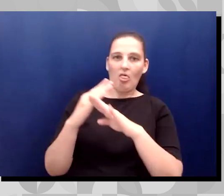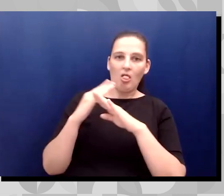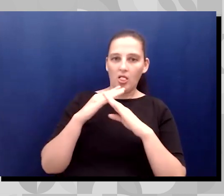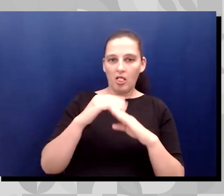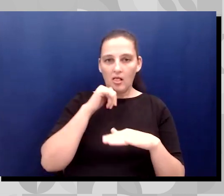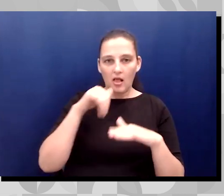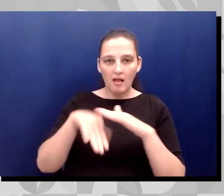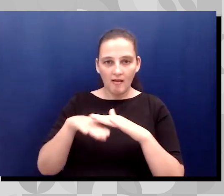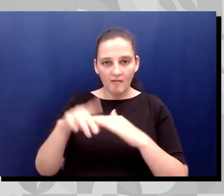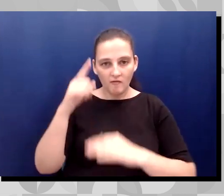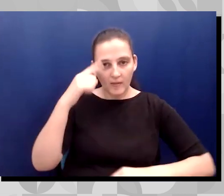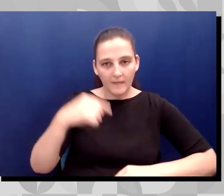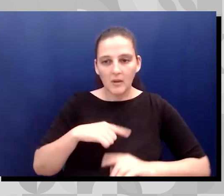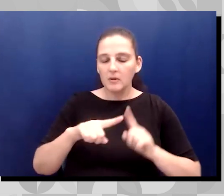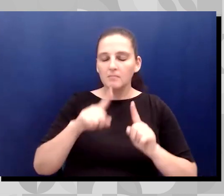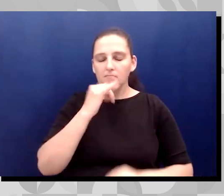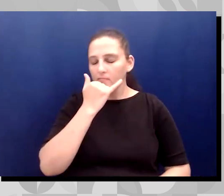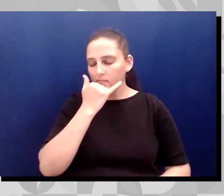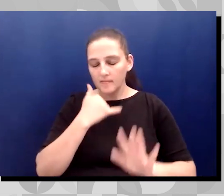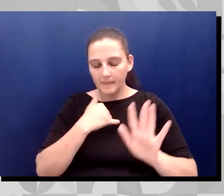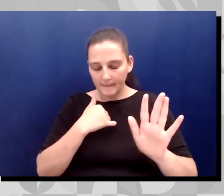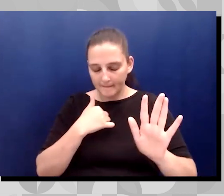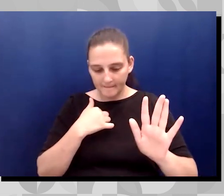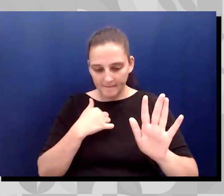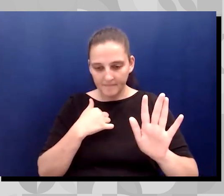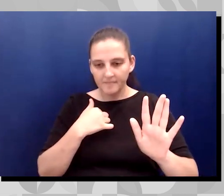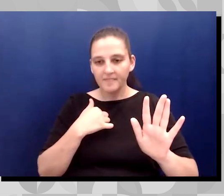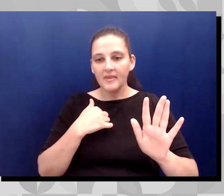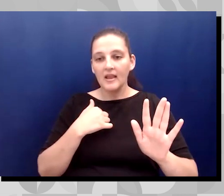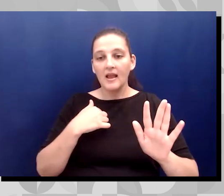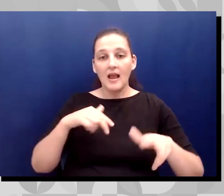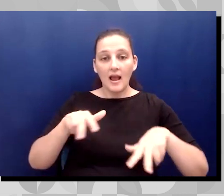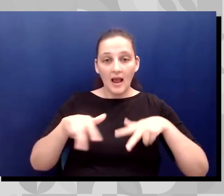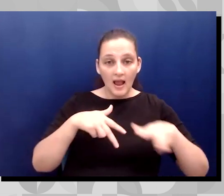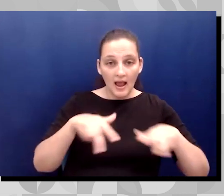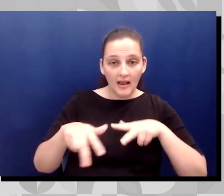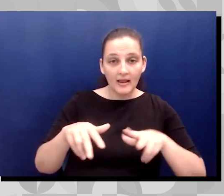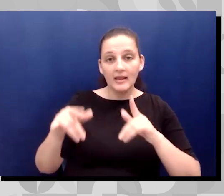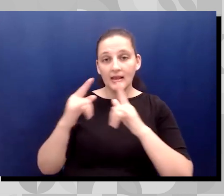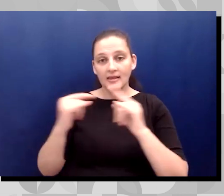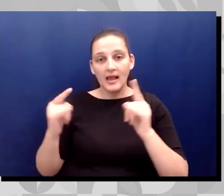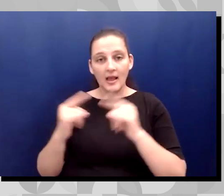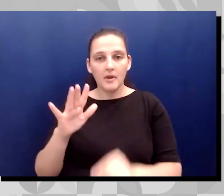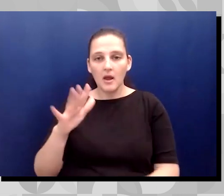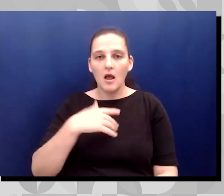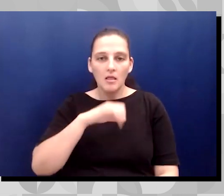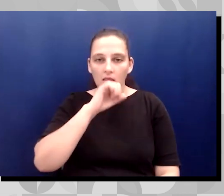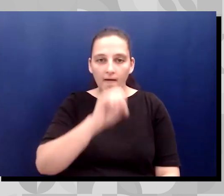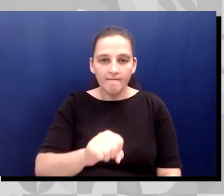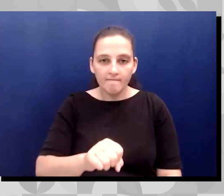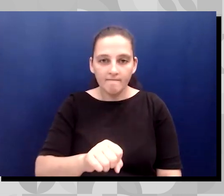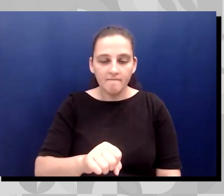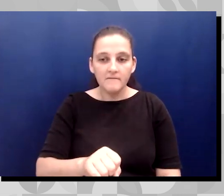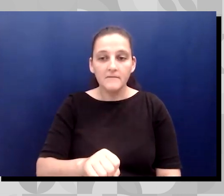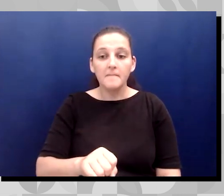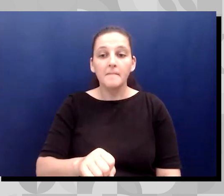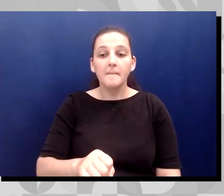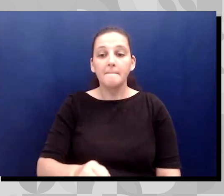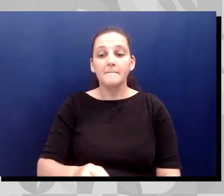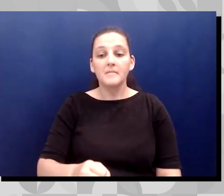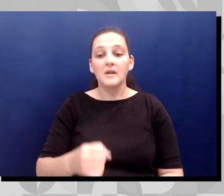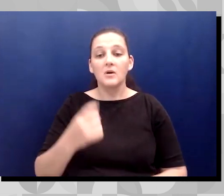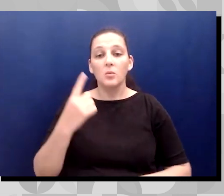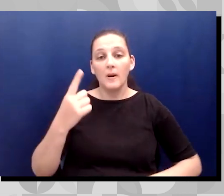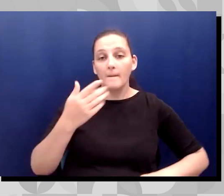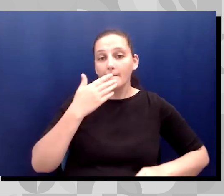me. I mean, uh, hiking and camping. love one of the best programs that Southern California adaptive